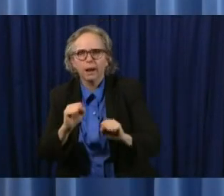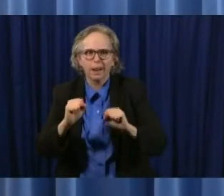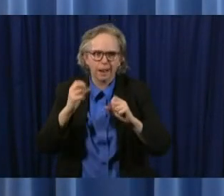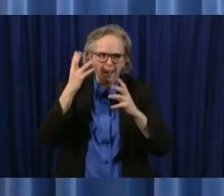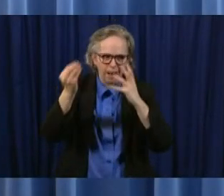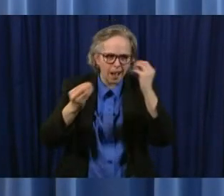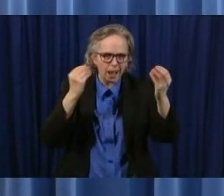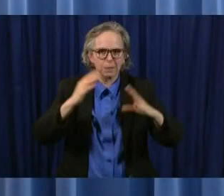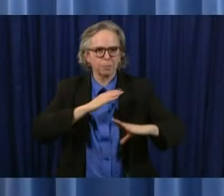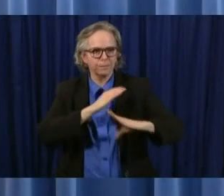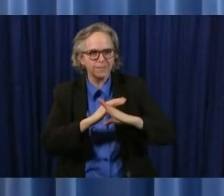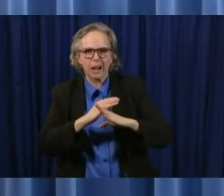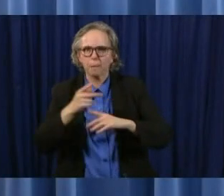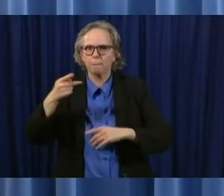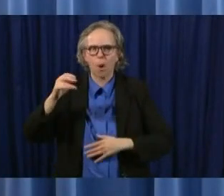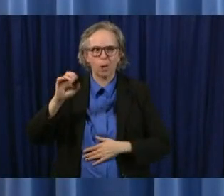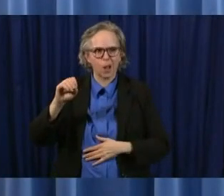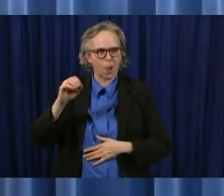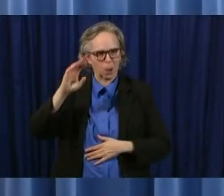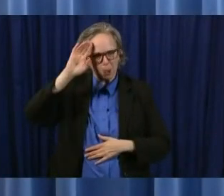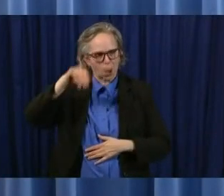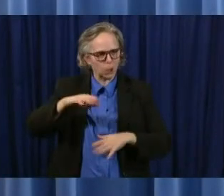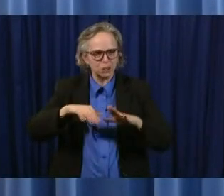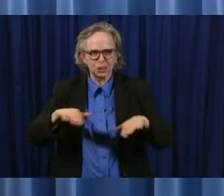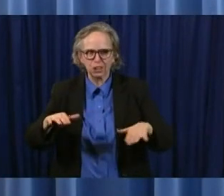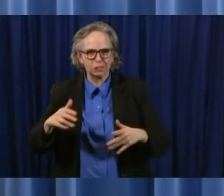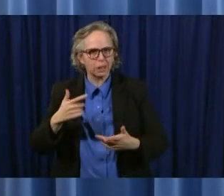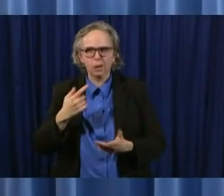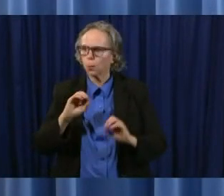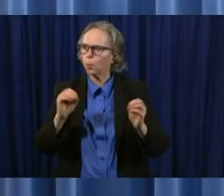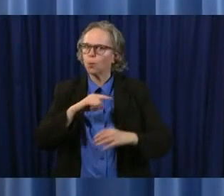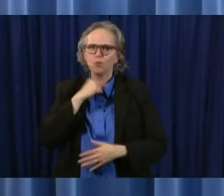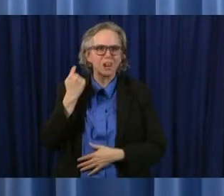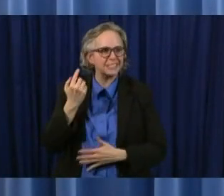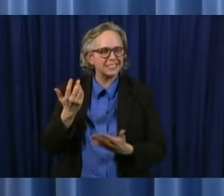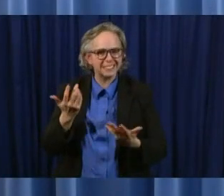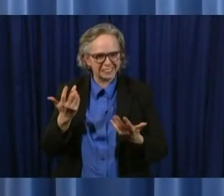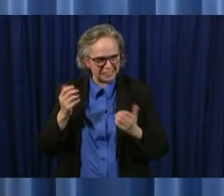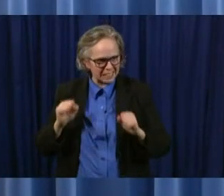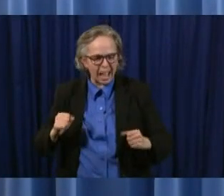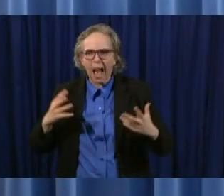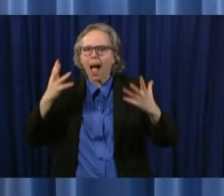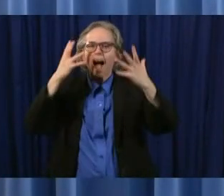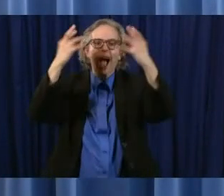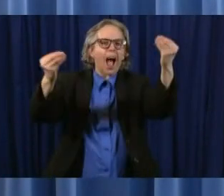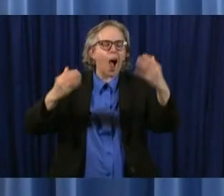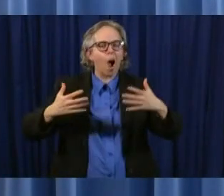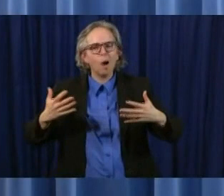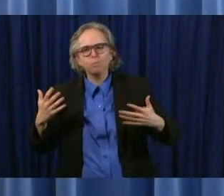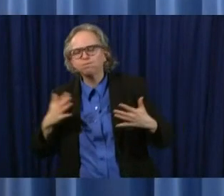their child would not risk that uh and that they could go about and live their lives without that